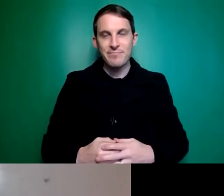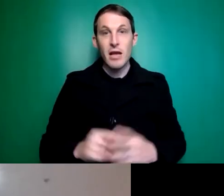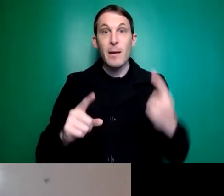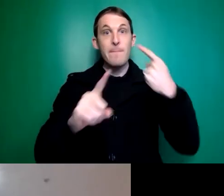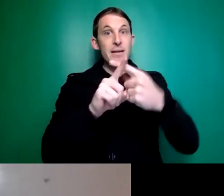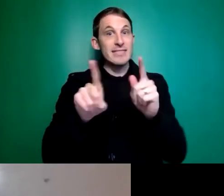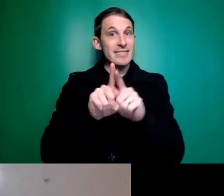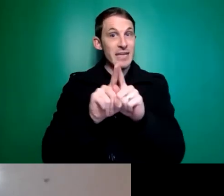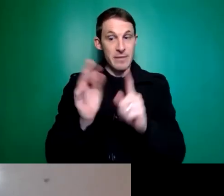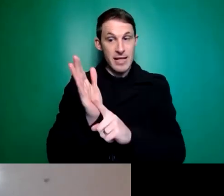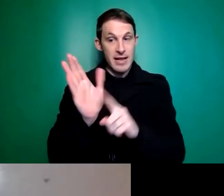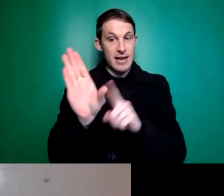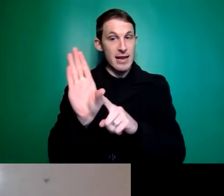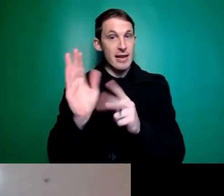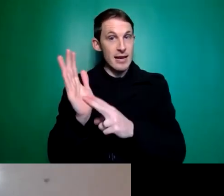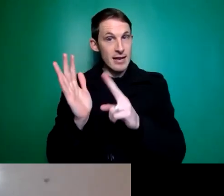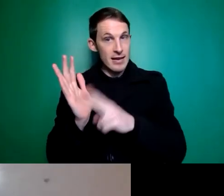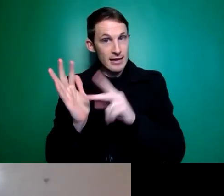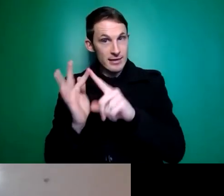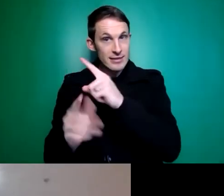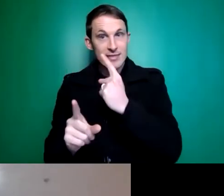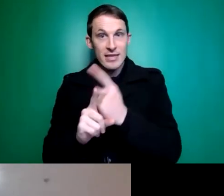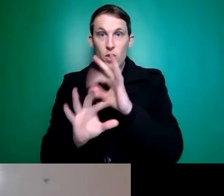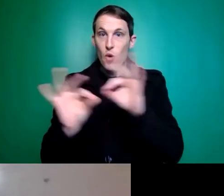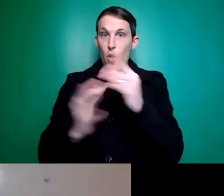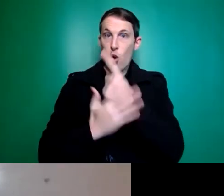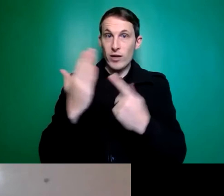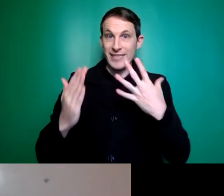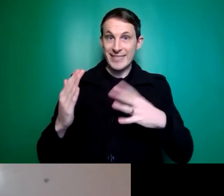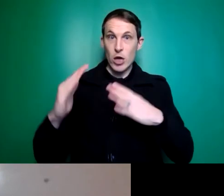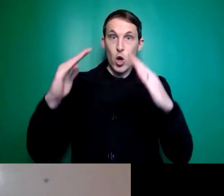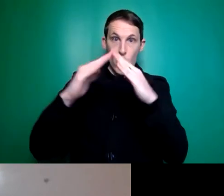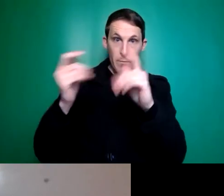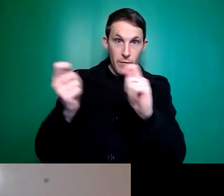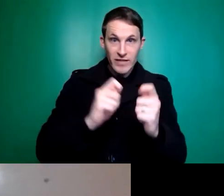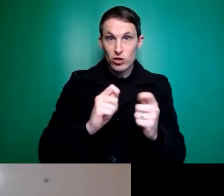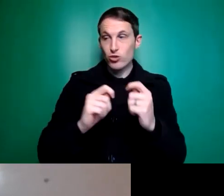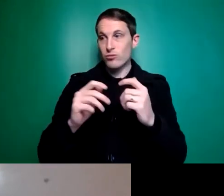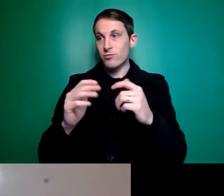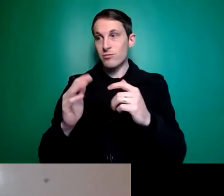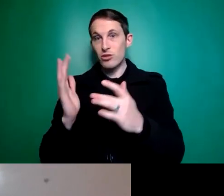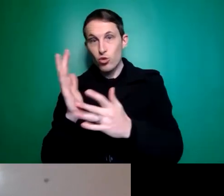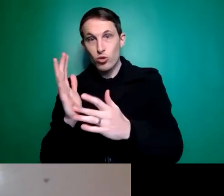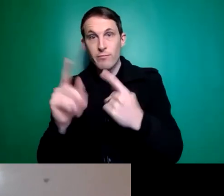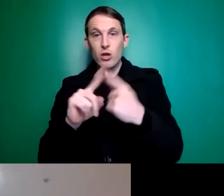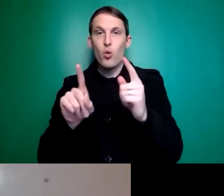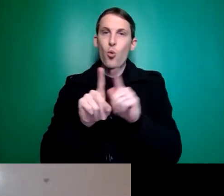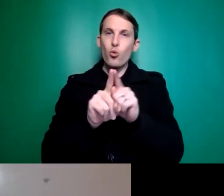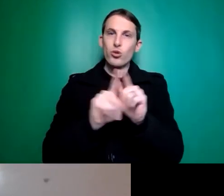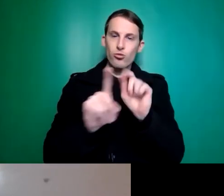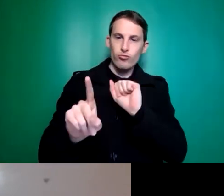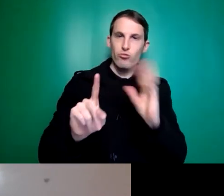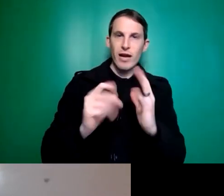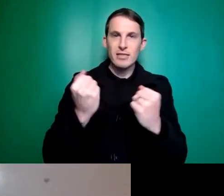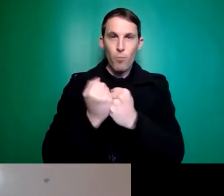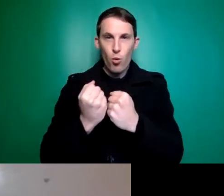funding equipment itself or home modifications themselves. We need to fund all of the wraparound supports that sit with assistive technology, training is